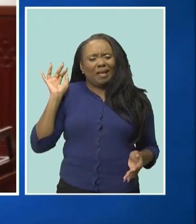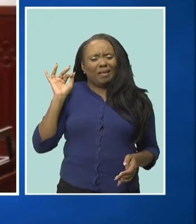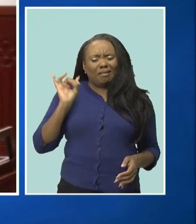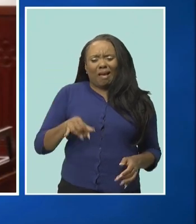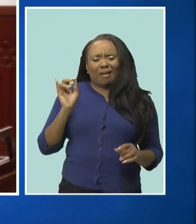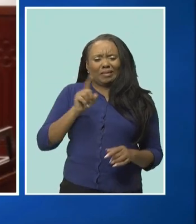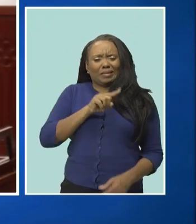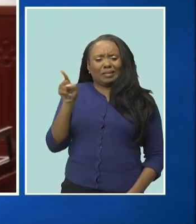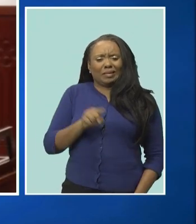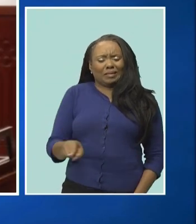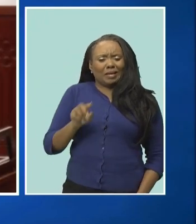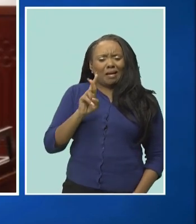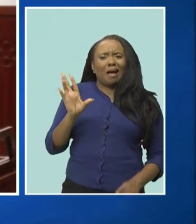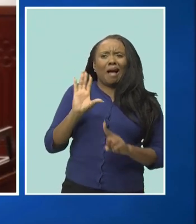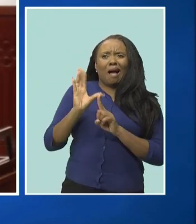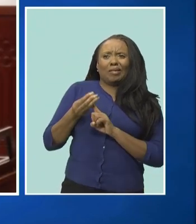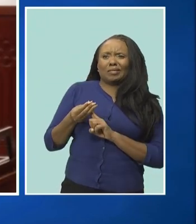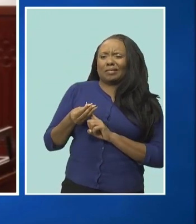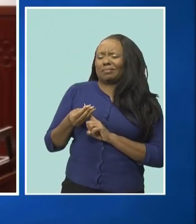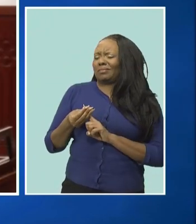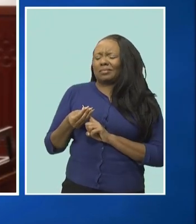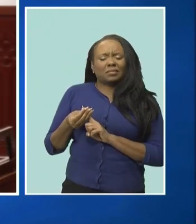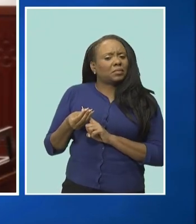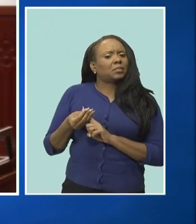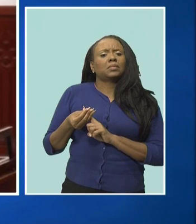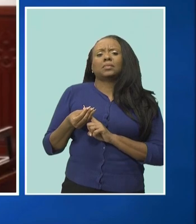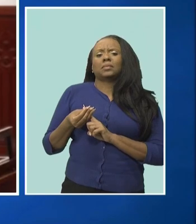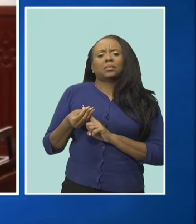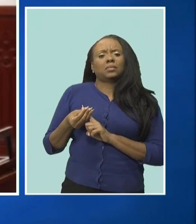has settled in which i don't think